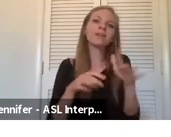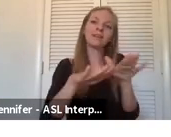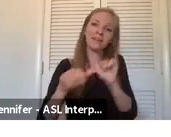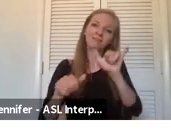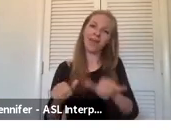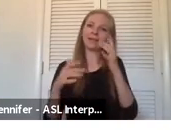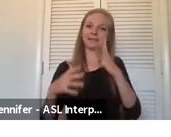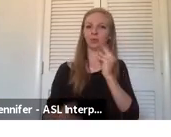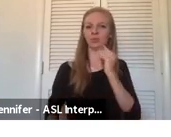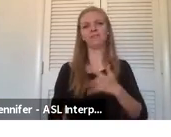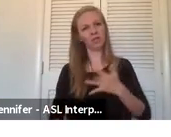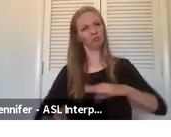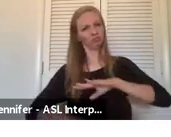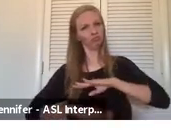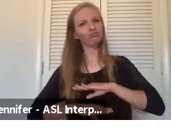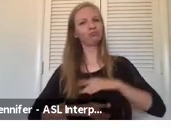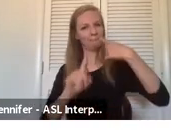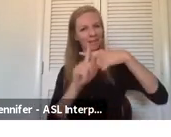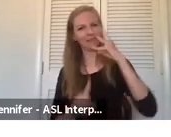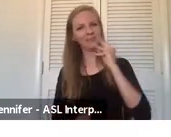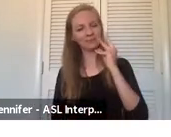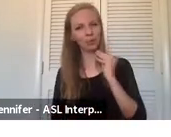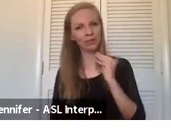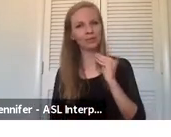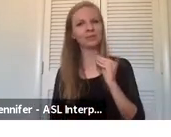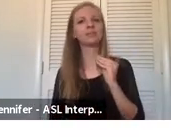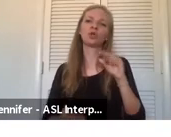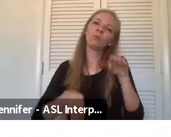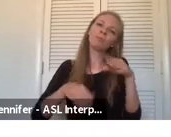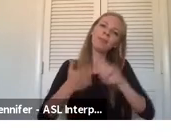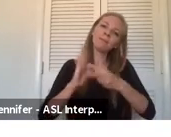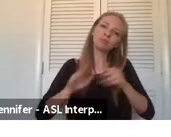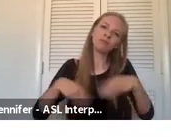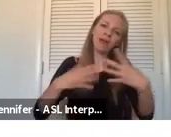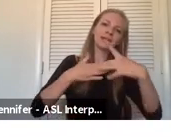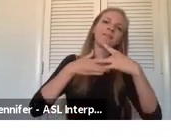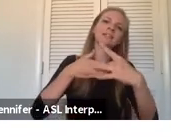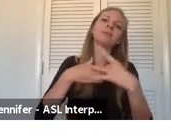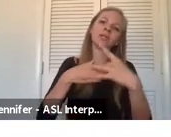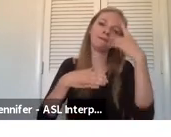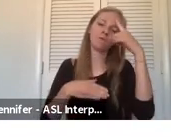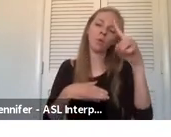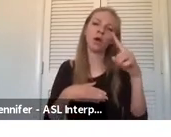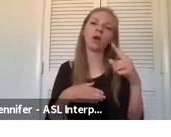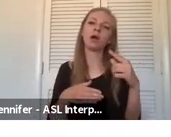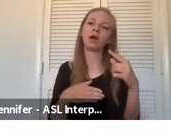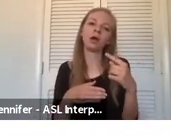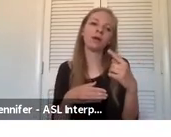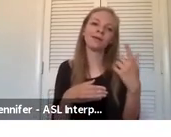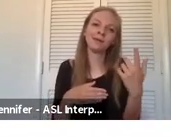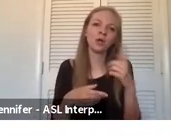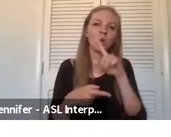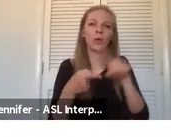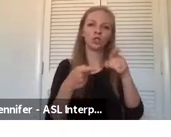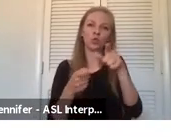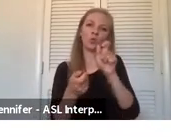something out of it. And that provides, you know, some flexibility for when you're adapting